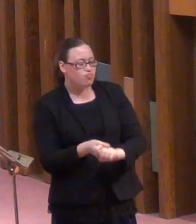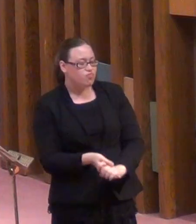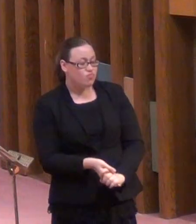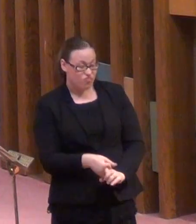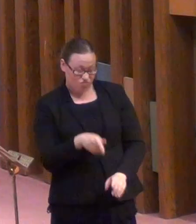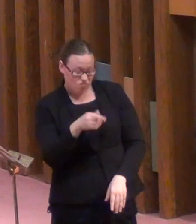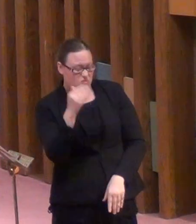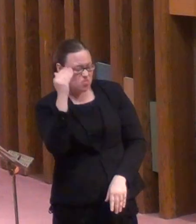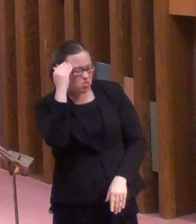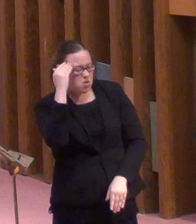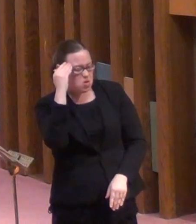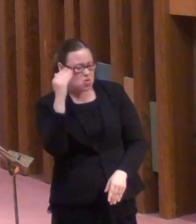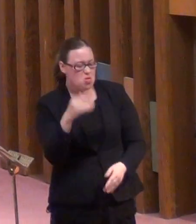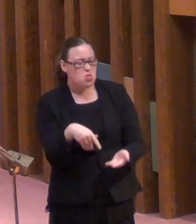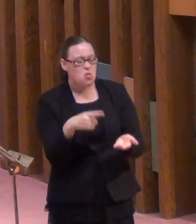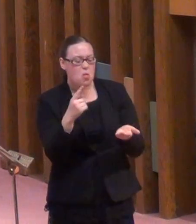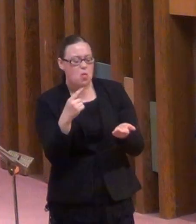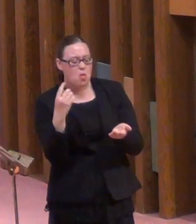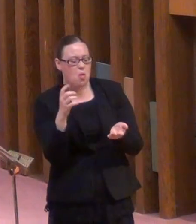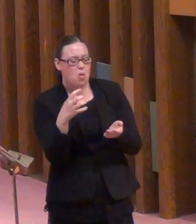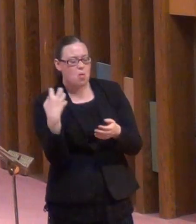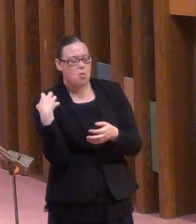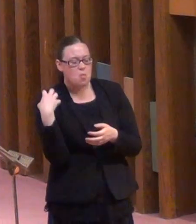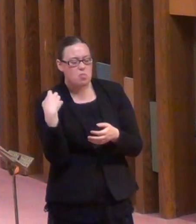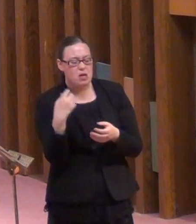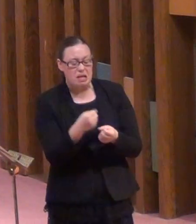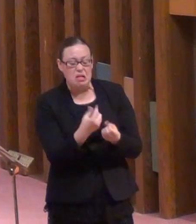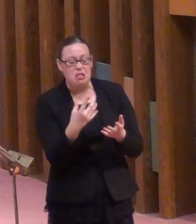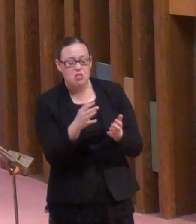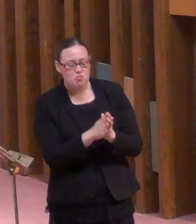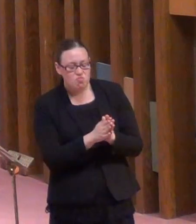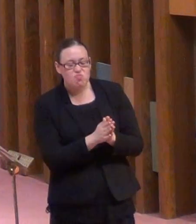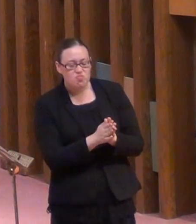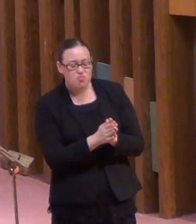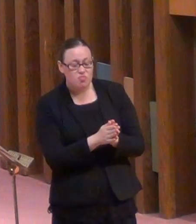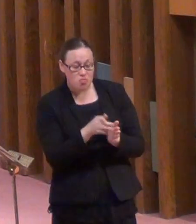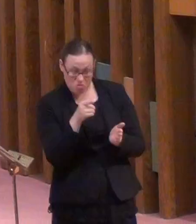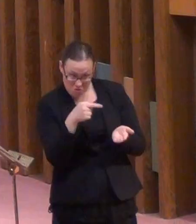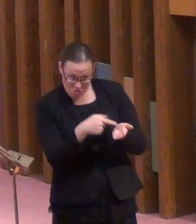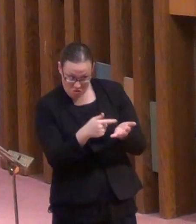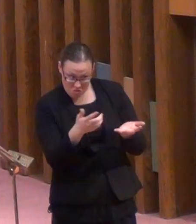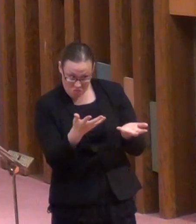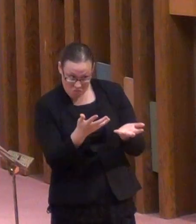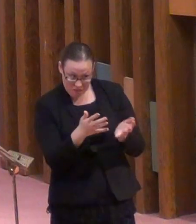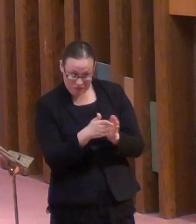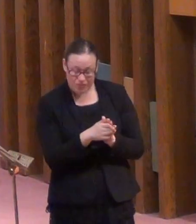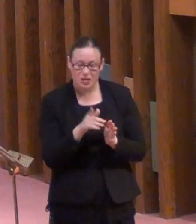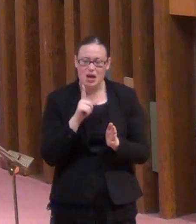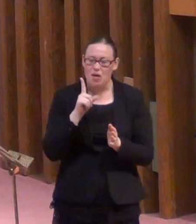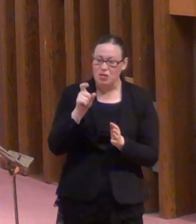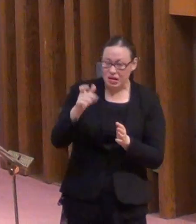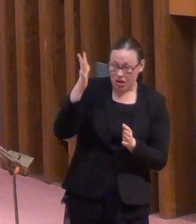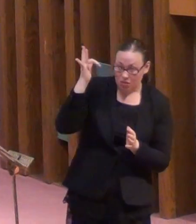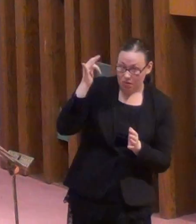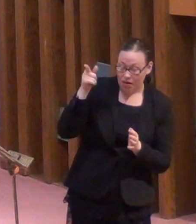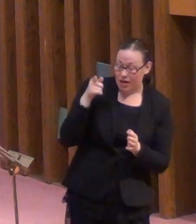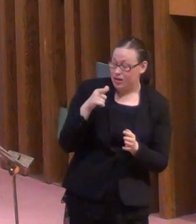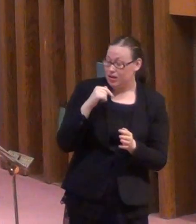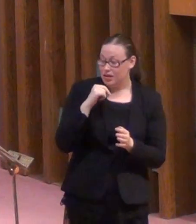you you owe the master a little bit, don't you? And he asks them what they owe, not because he doesn't know.